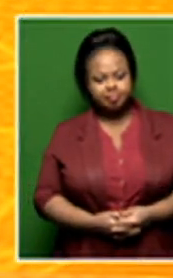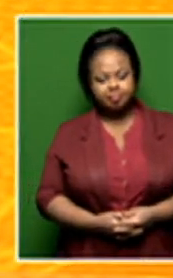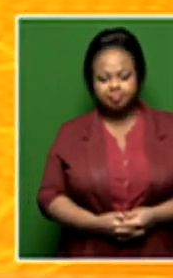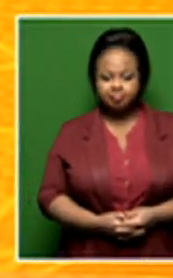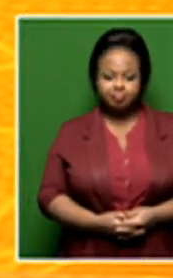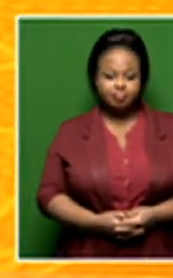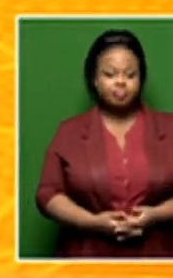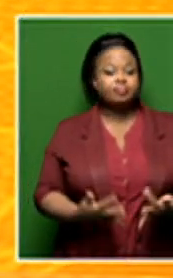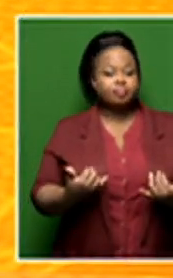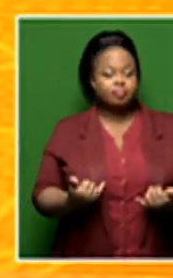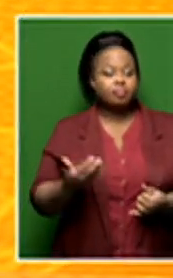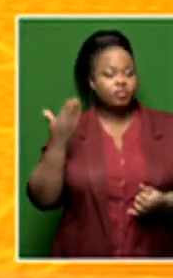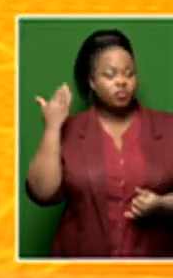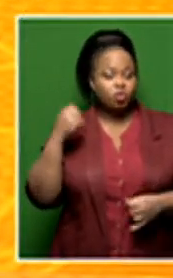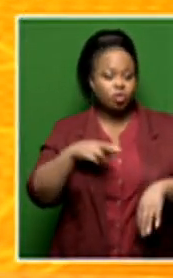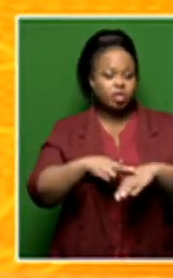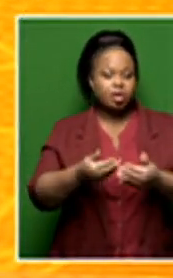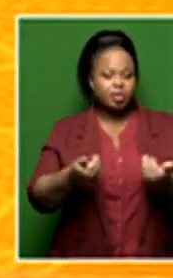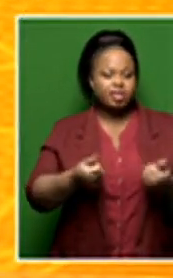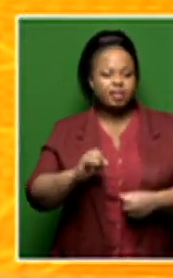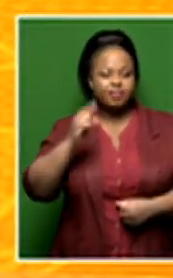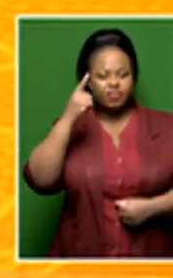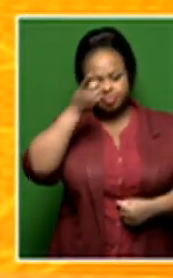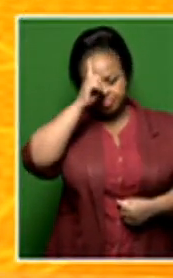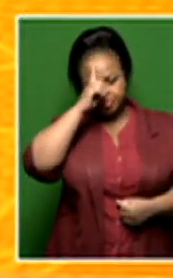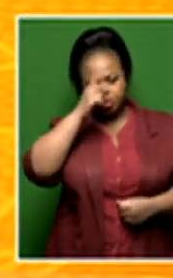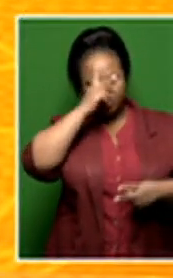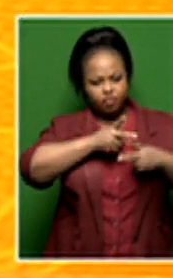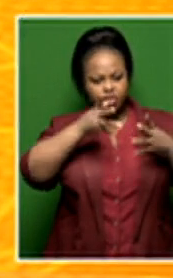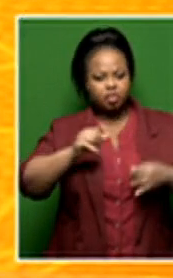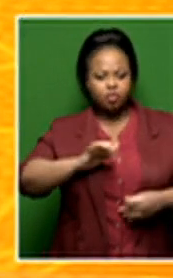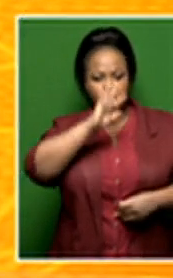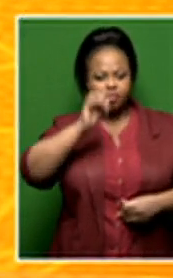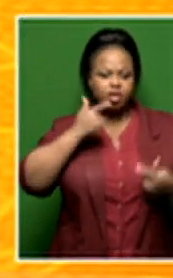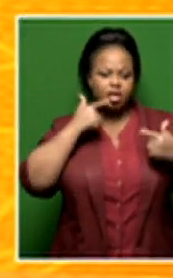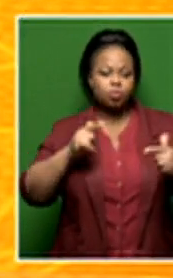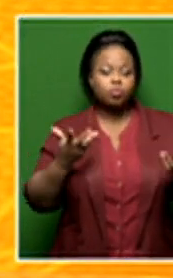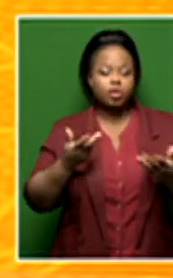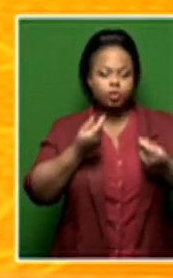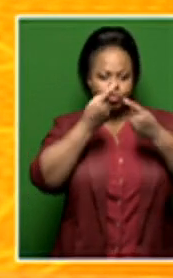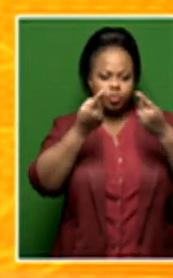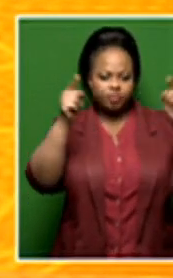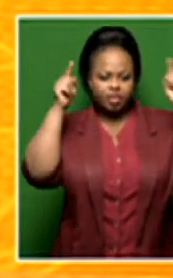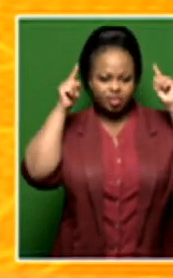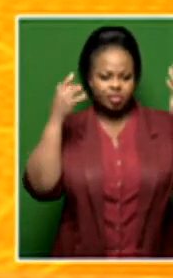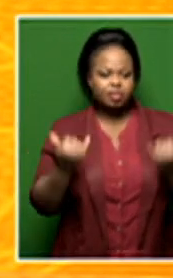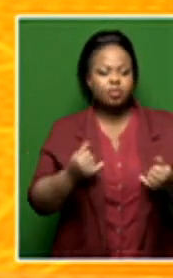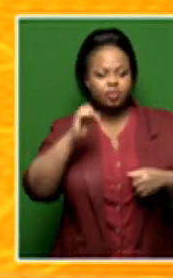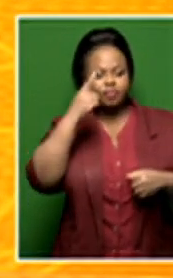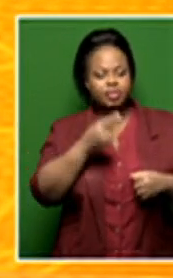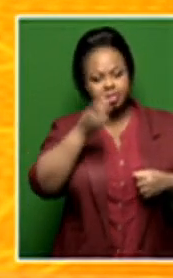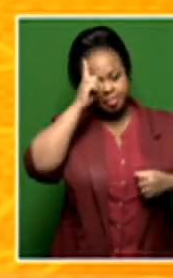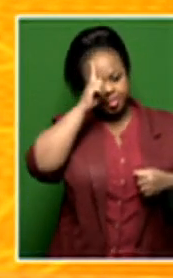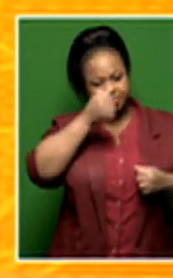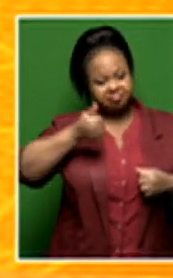At the height of apartheid, he became the first black professor of African languages at the university and was also its first